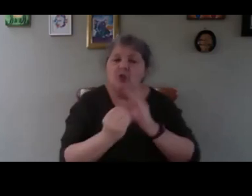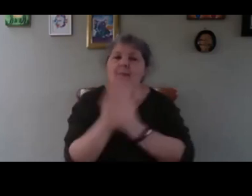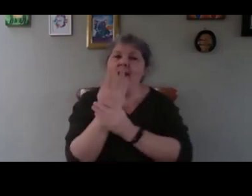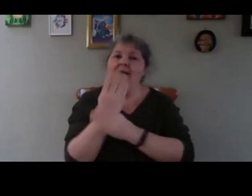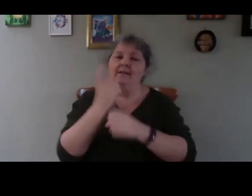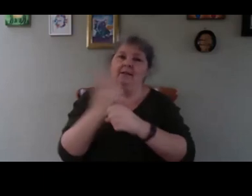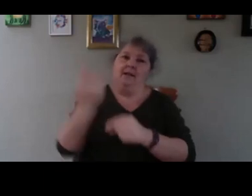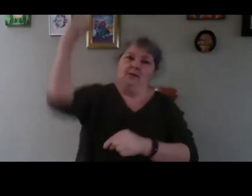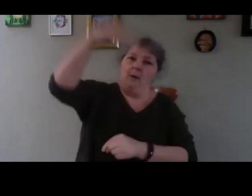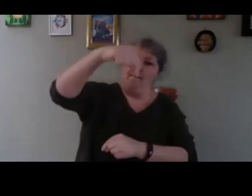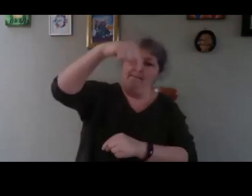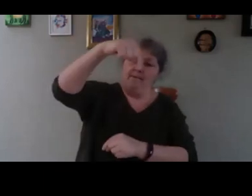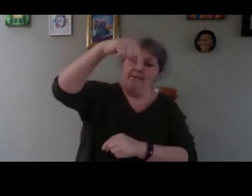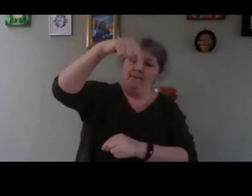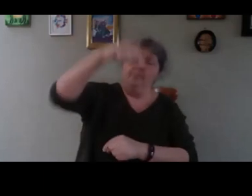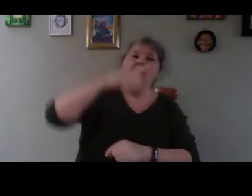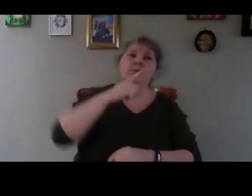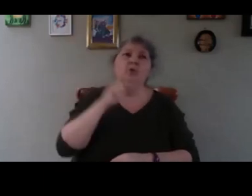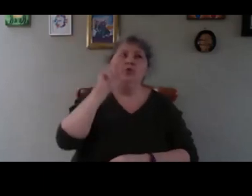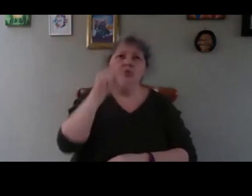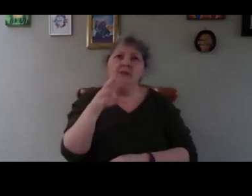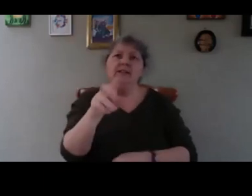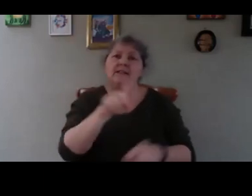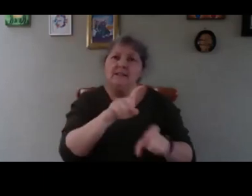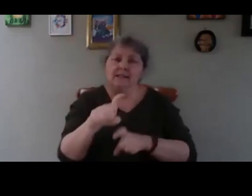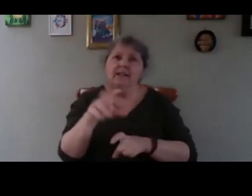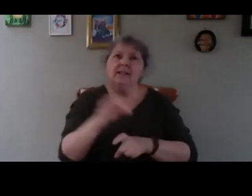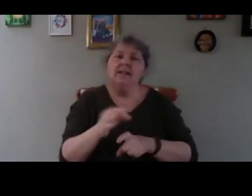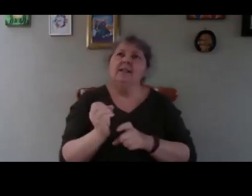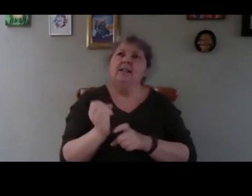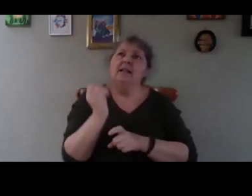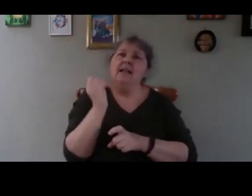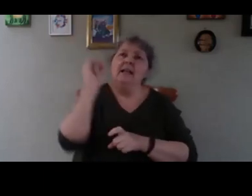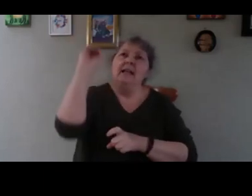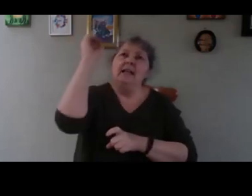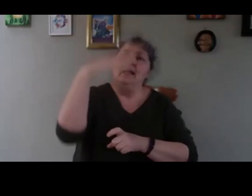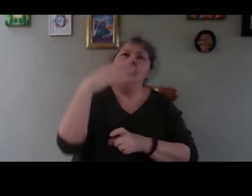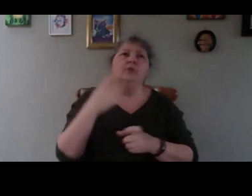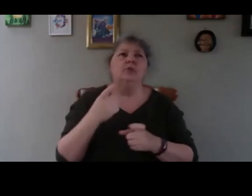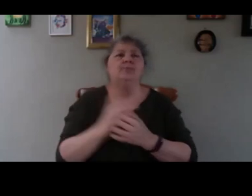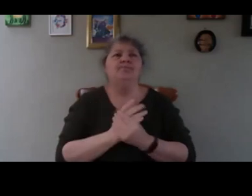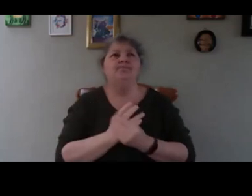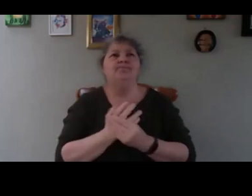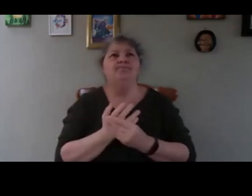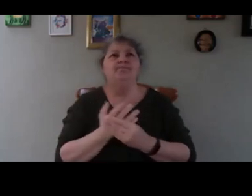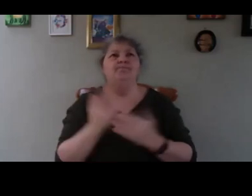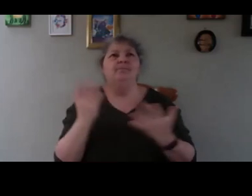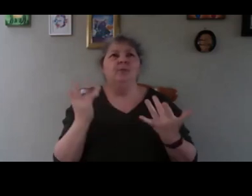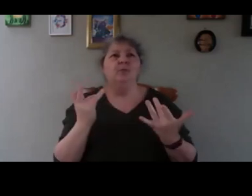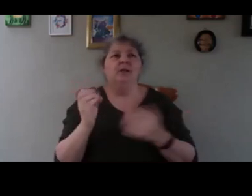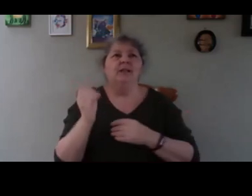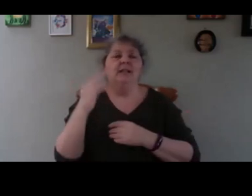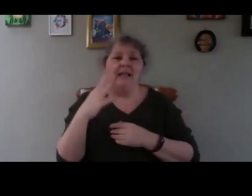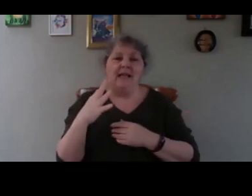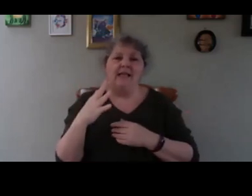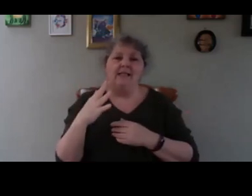but you can still get a light so what height are the side of